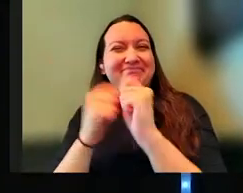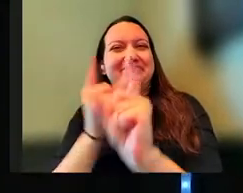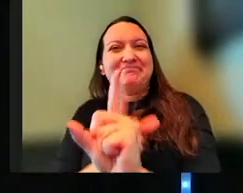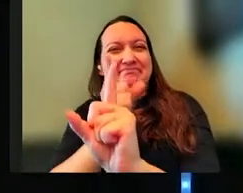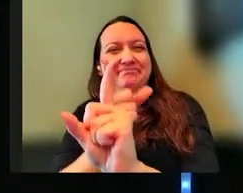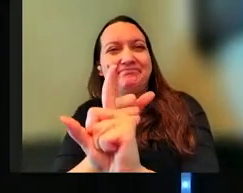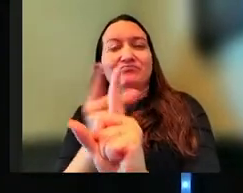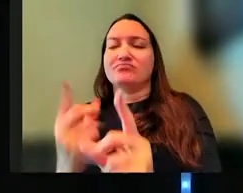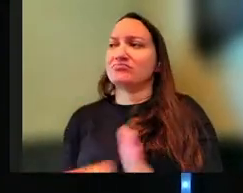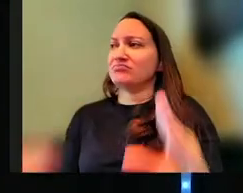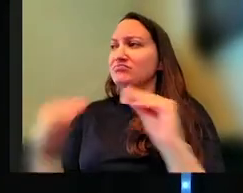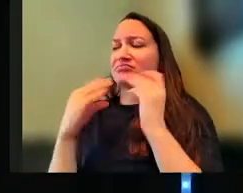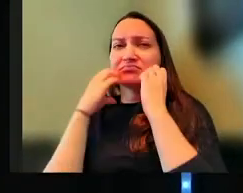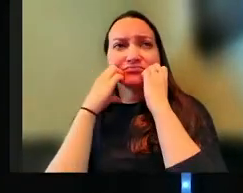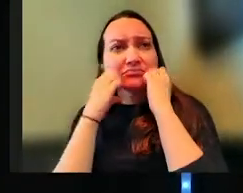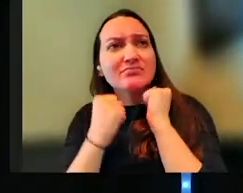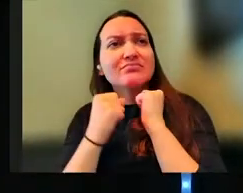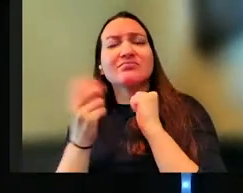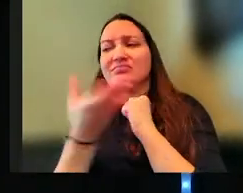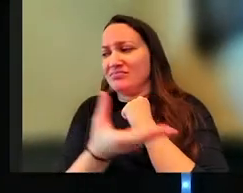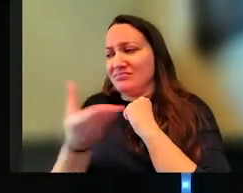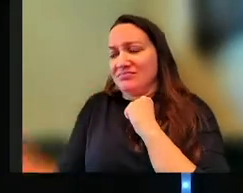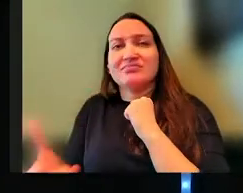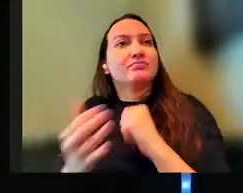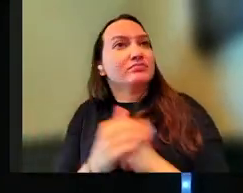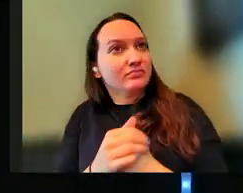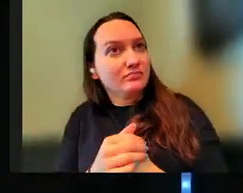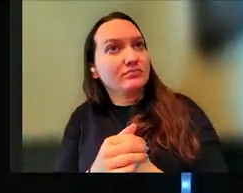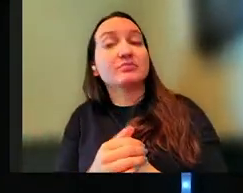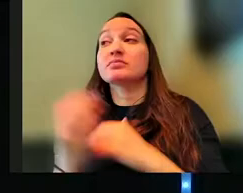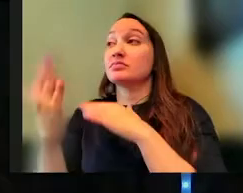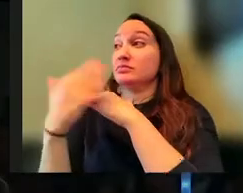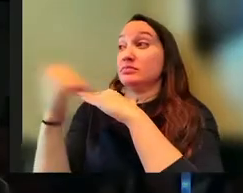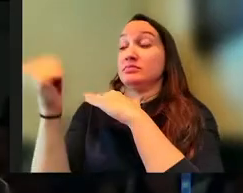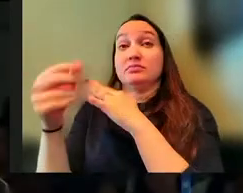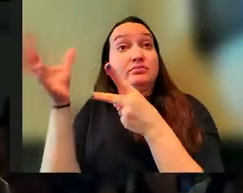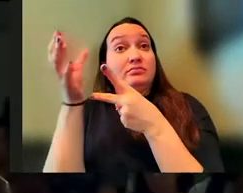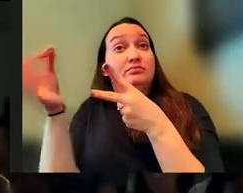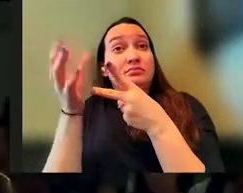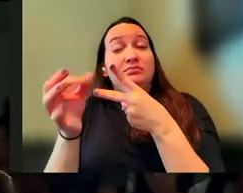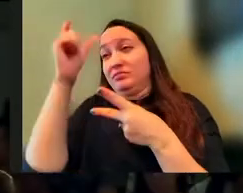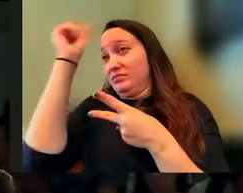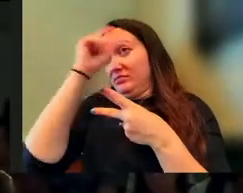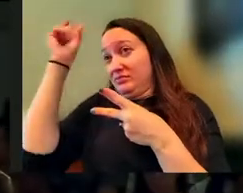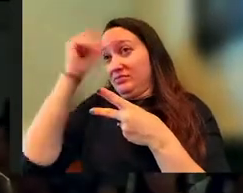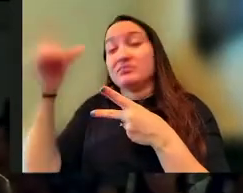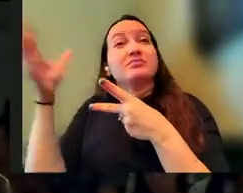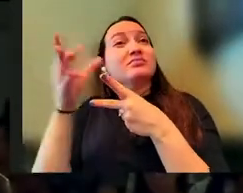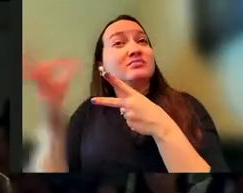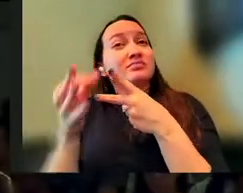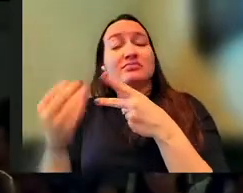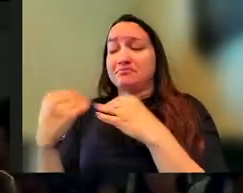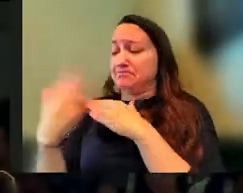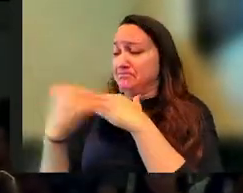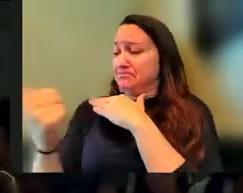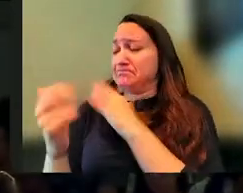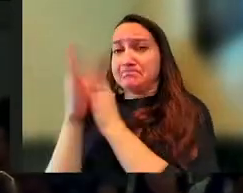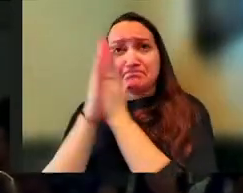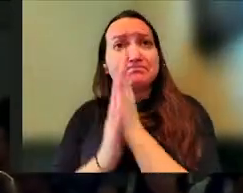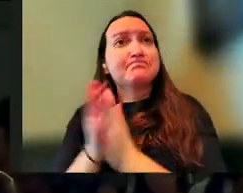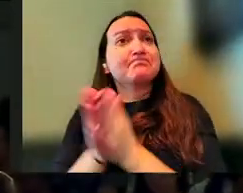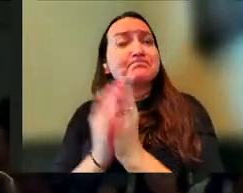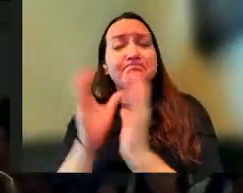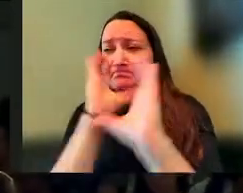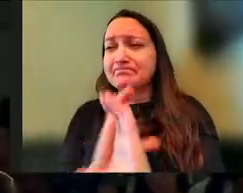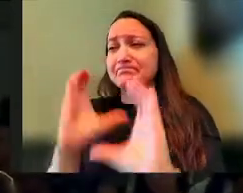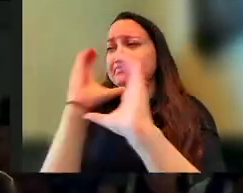even more valuable than those things. So we're called to choose wisdom. It's a choice that we are called to pursue, to chase